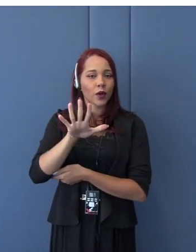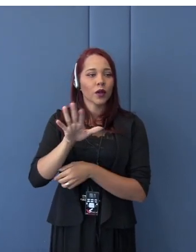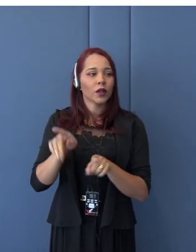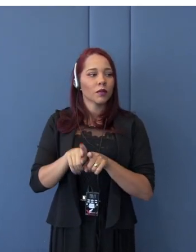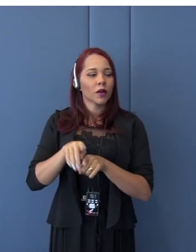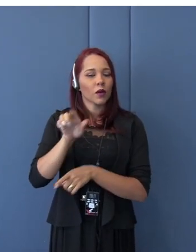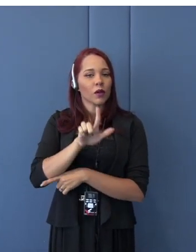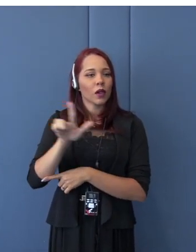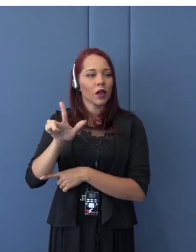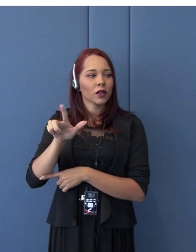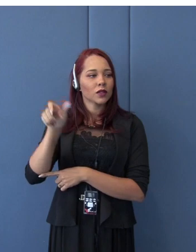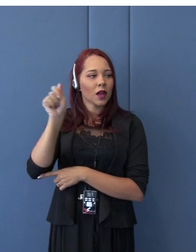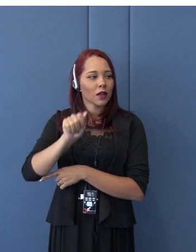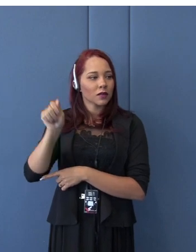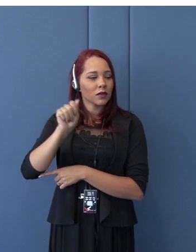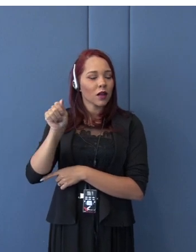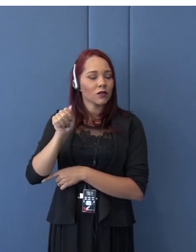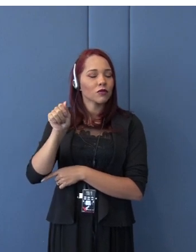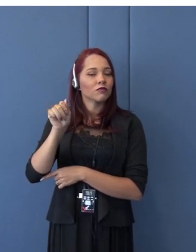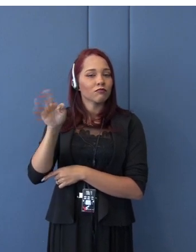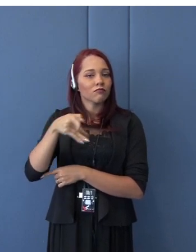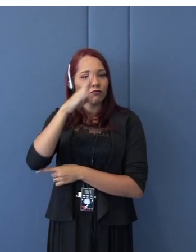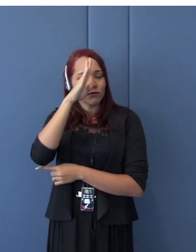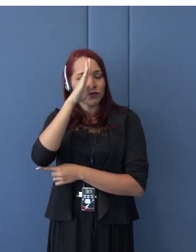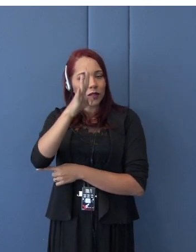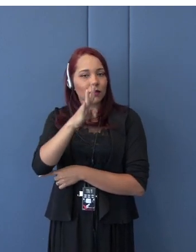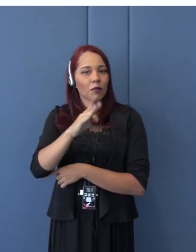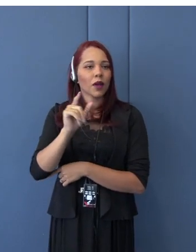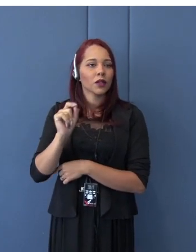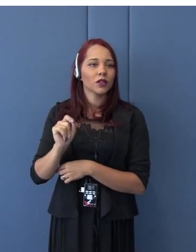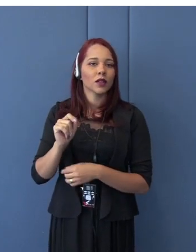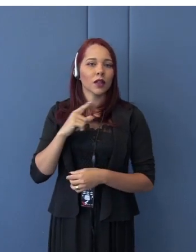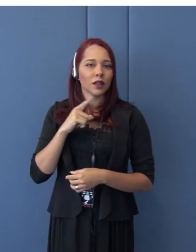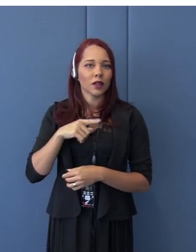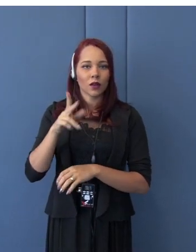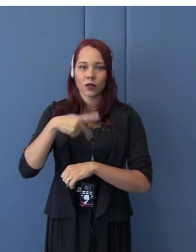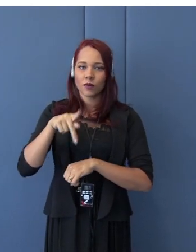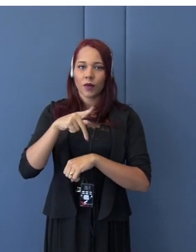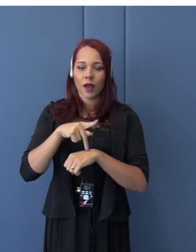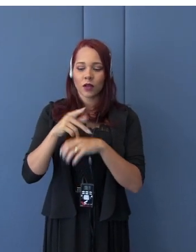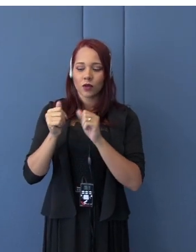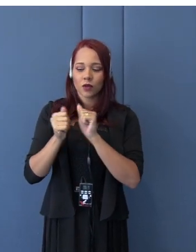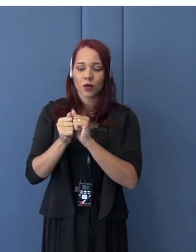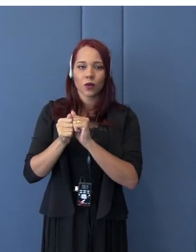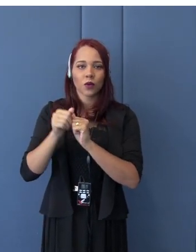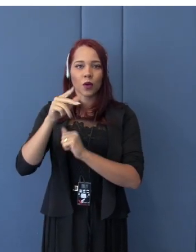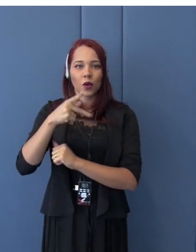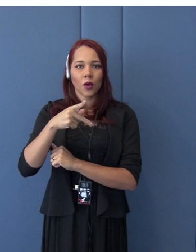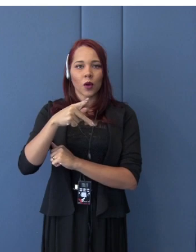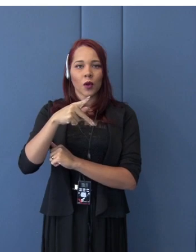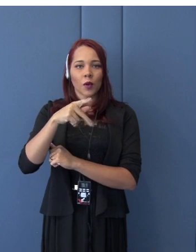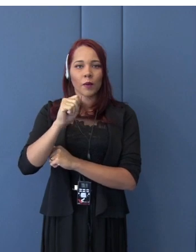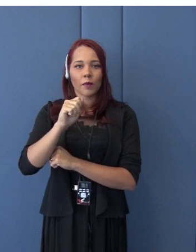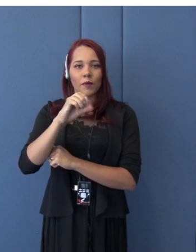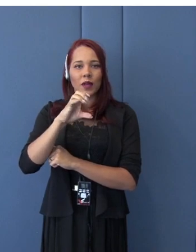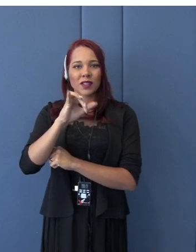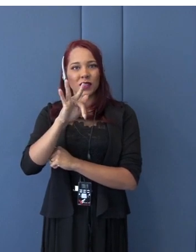particularly the Pacific Rim countries, have APEC countries, we now from APEC, have TPP, or US-Japan.